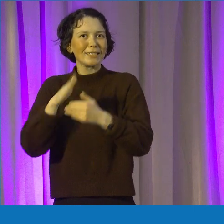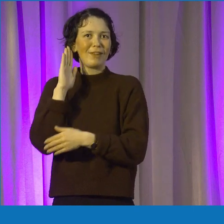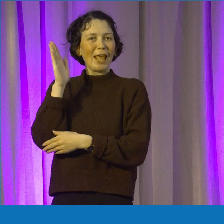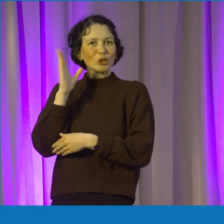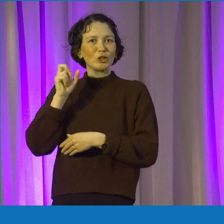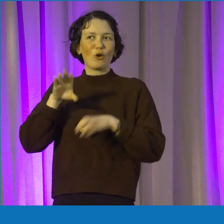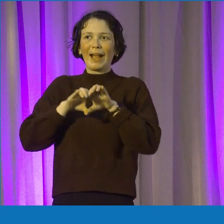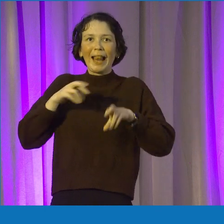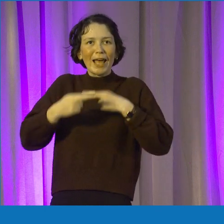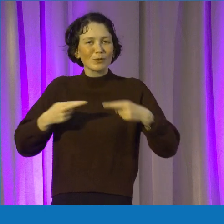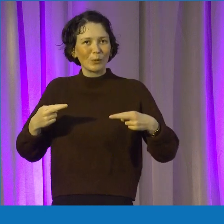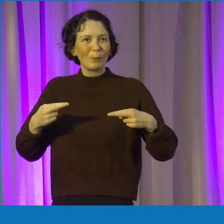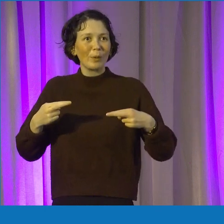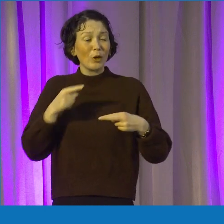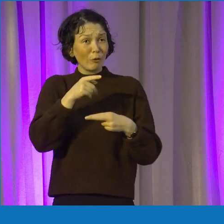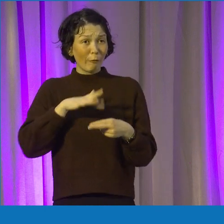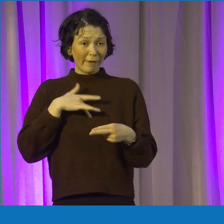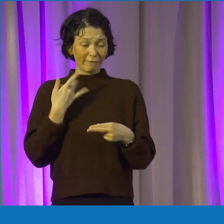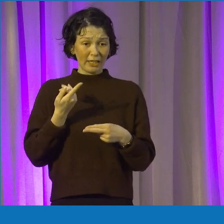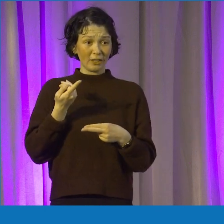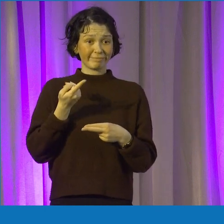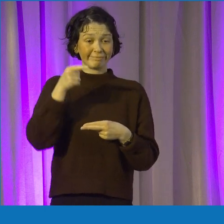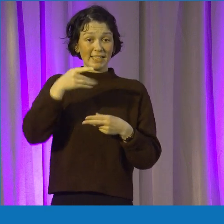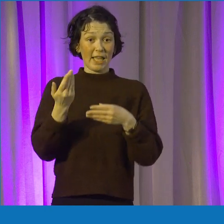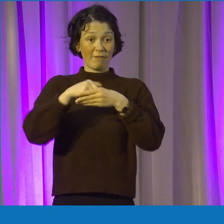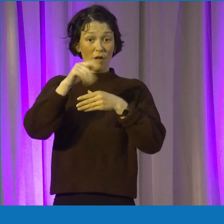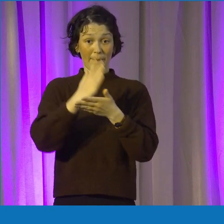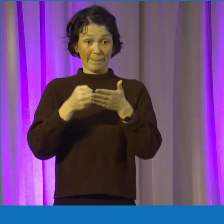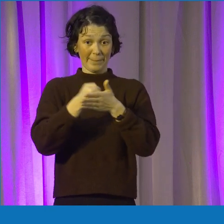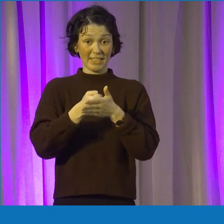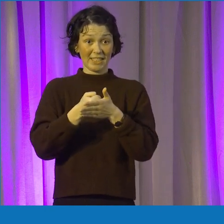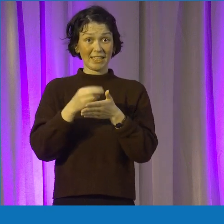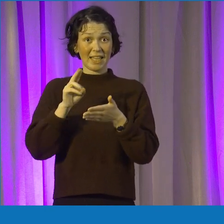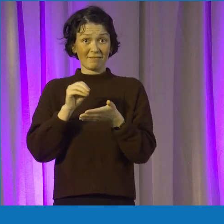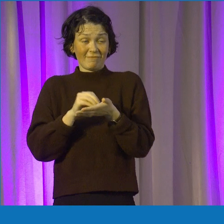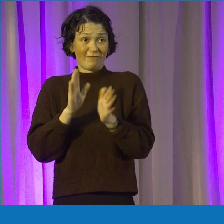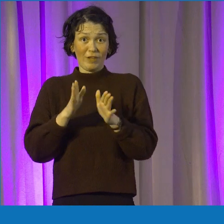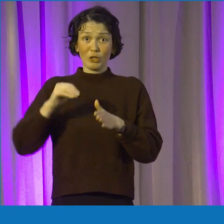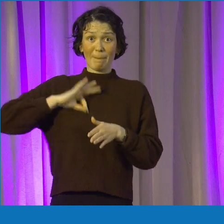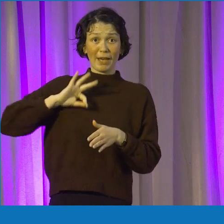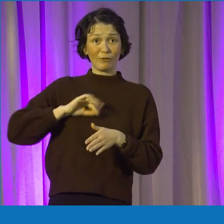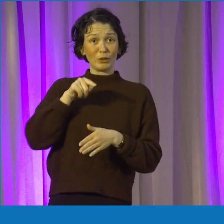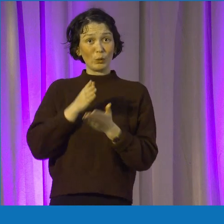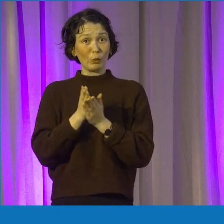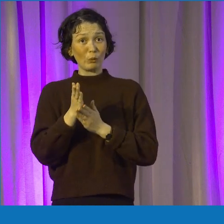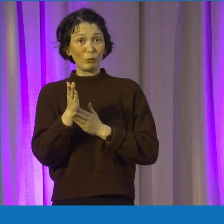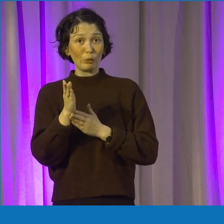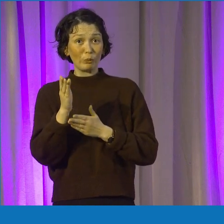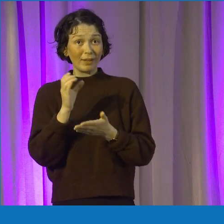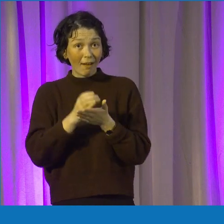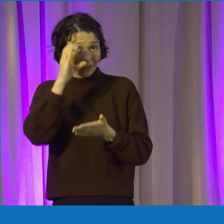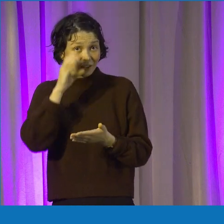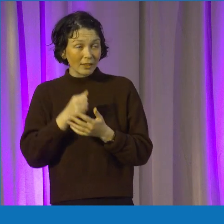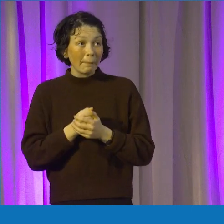coming back into the classroom or in your studies, how that's helped you branch out in any way? Yeah, well, I study law. So